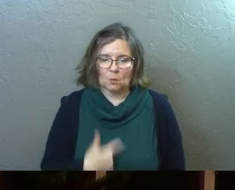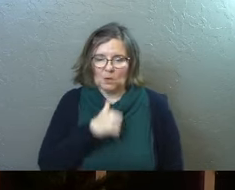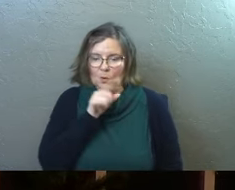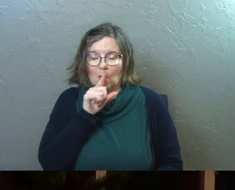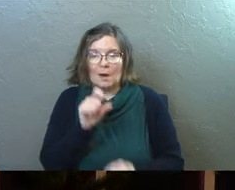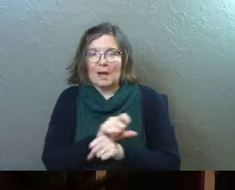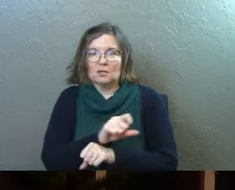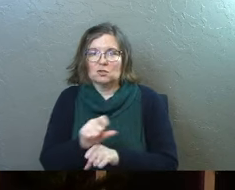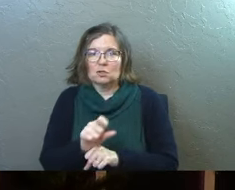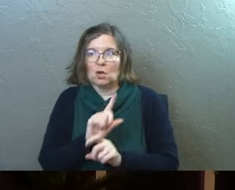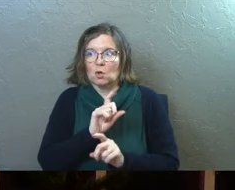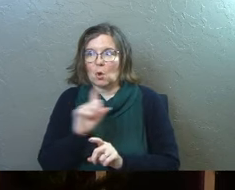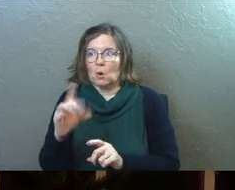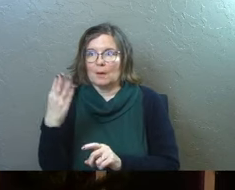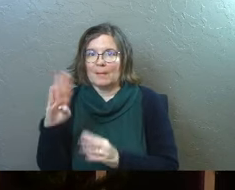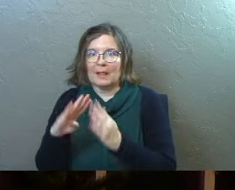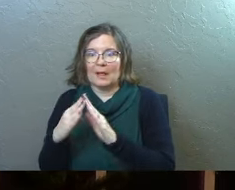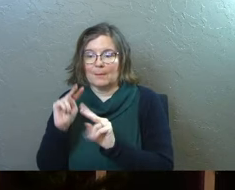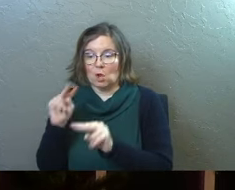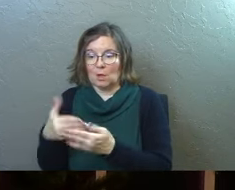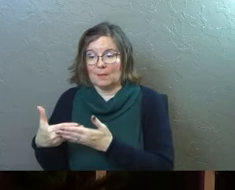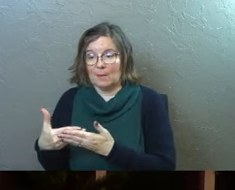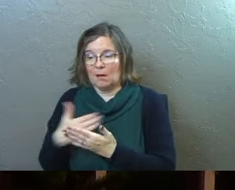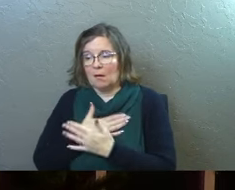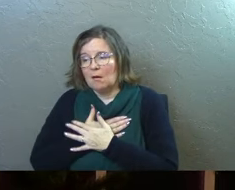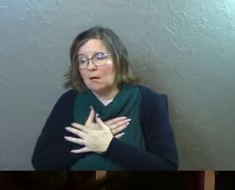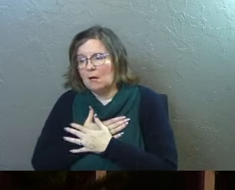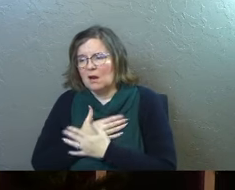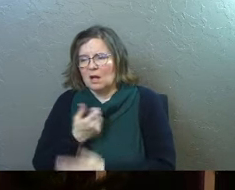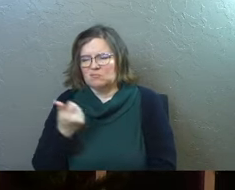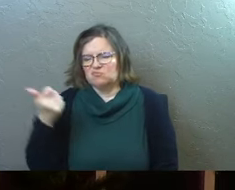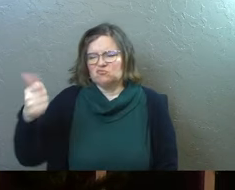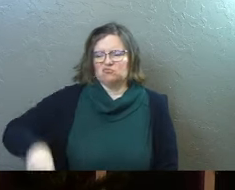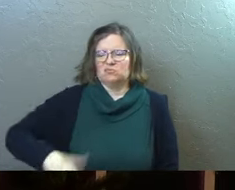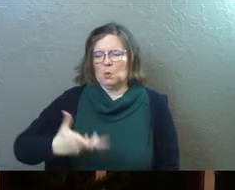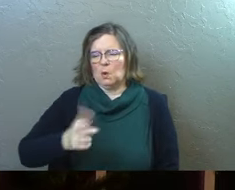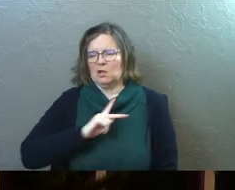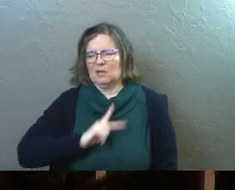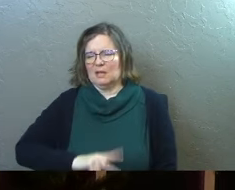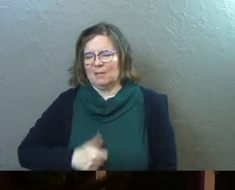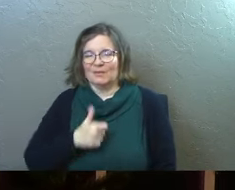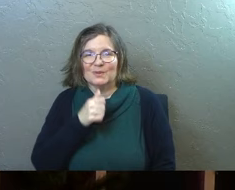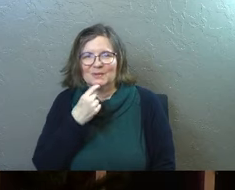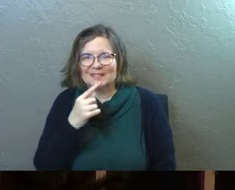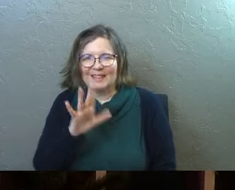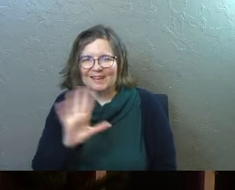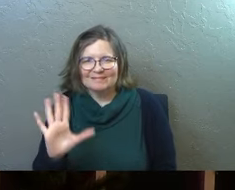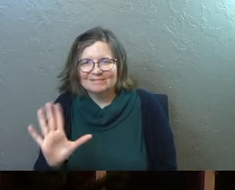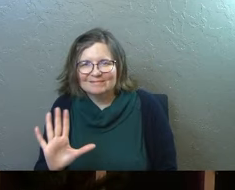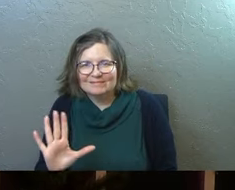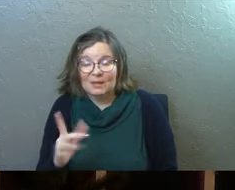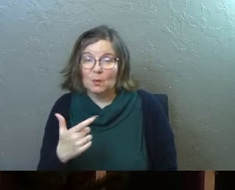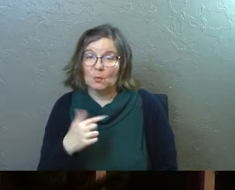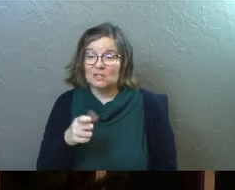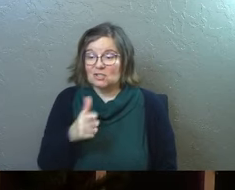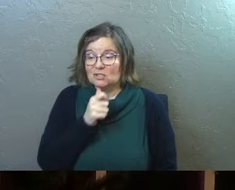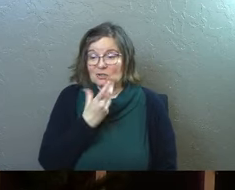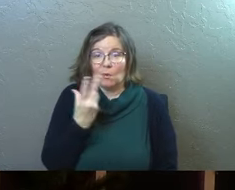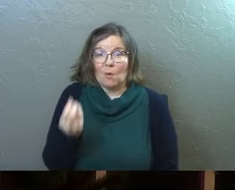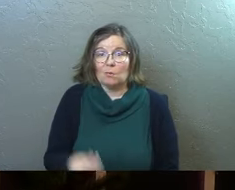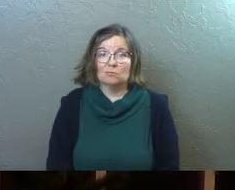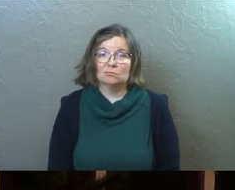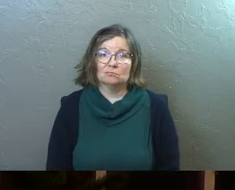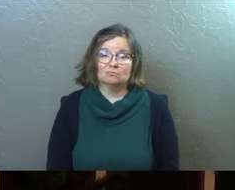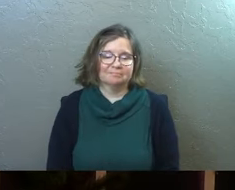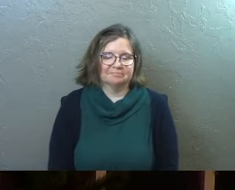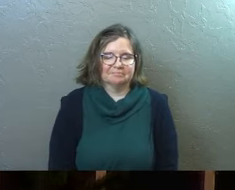We don't actually go to Bethlehem and look at the baby and say, I reject you. And I don't want your kingship in my life. We just don't go.